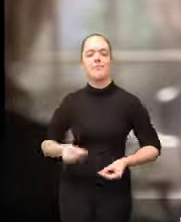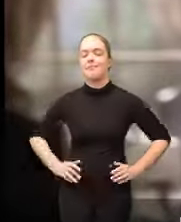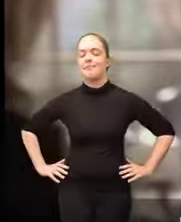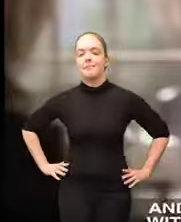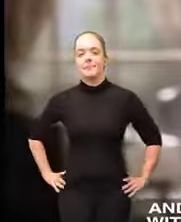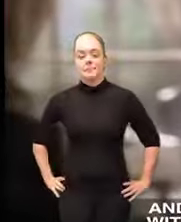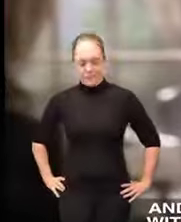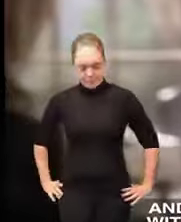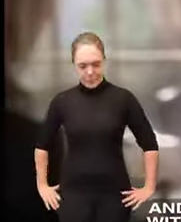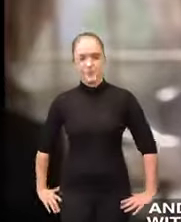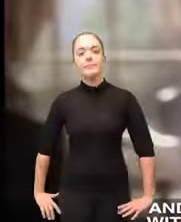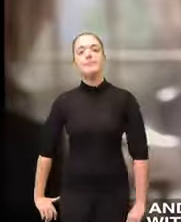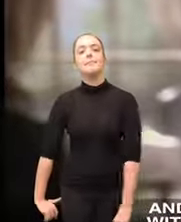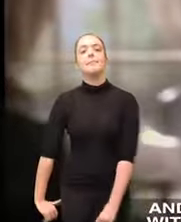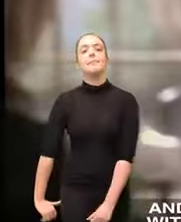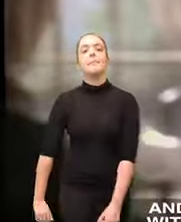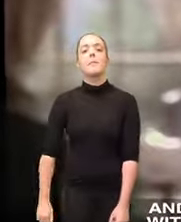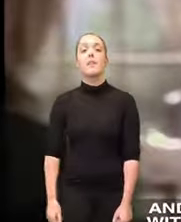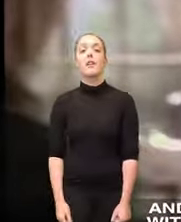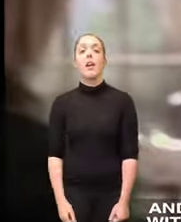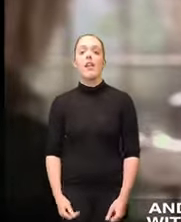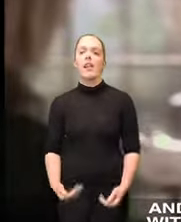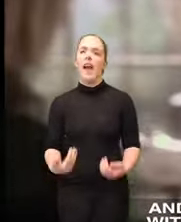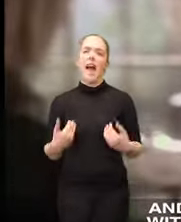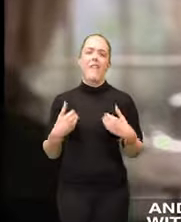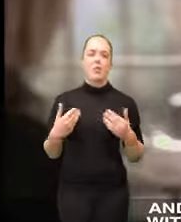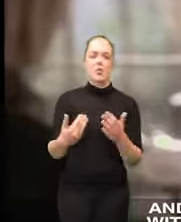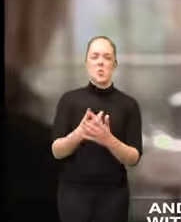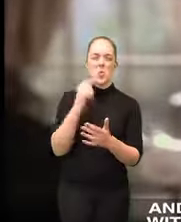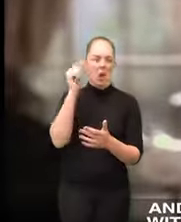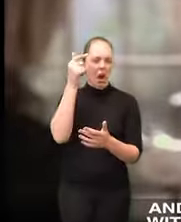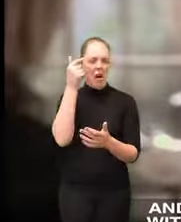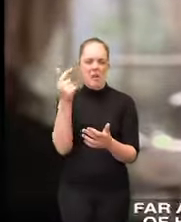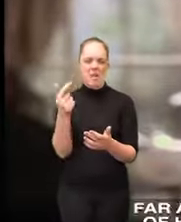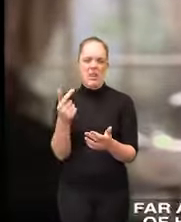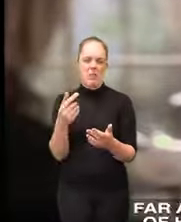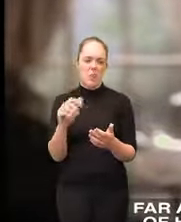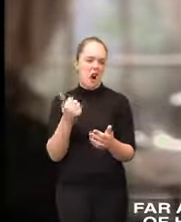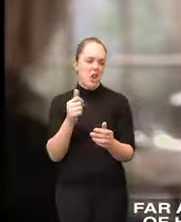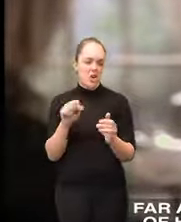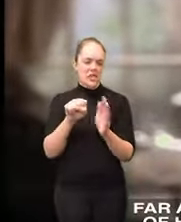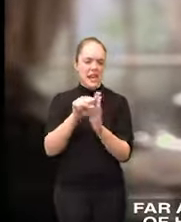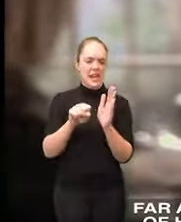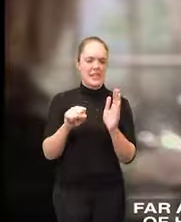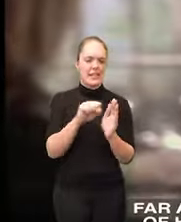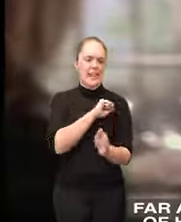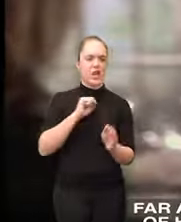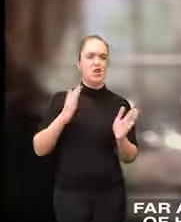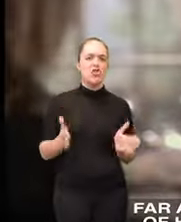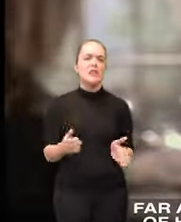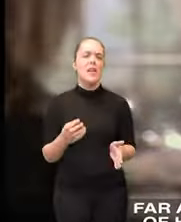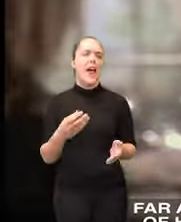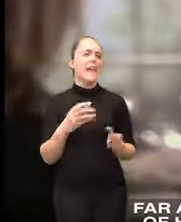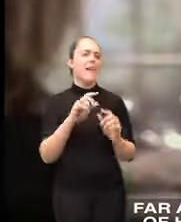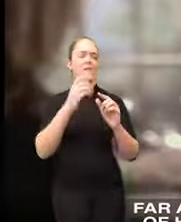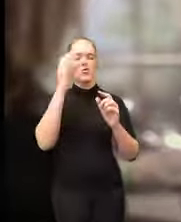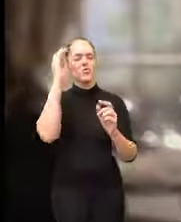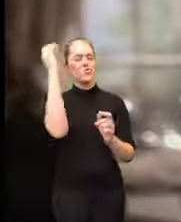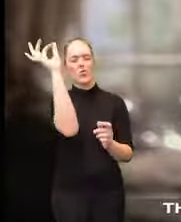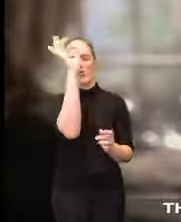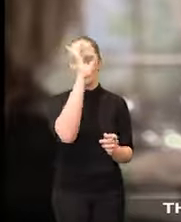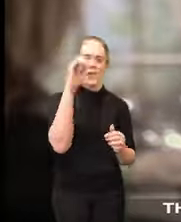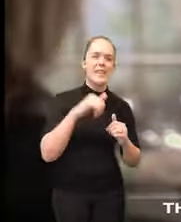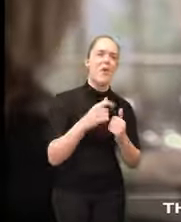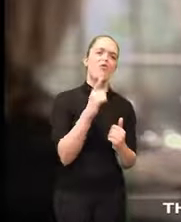pockets and they'll live in this Eden with their fellow senators far away from any knowledge of how ordinary